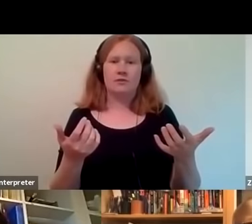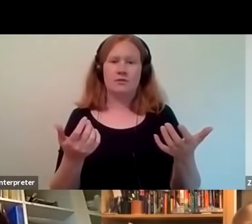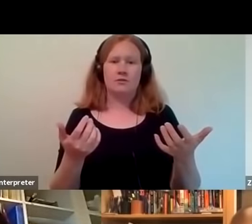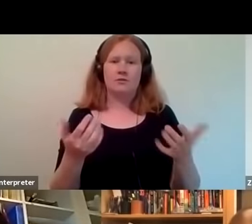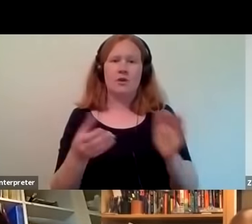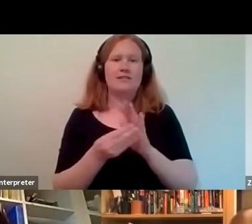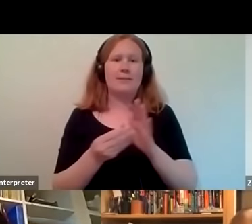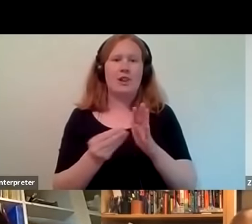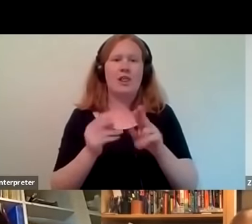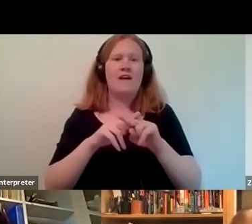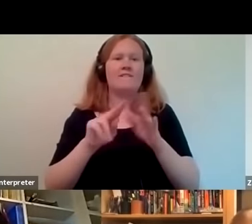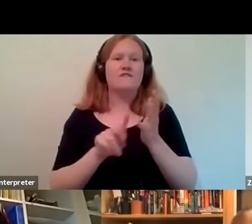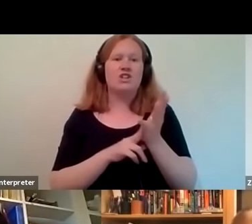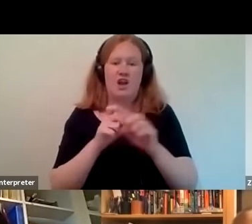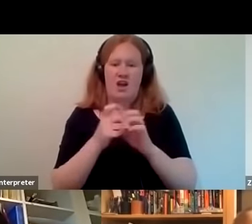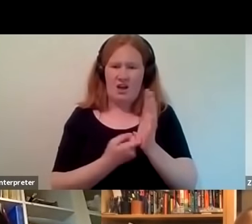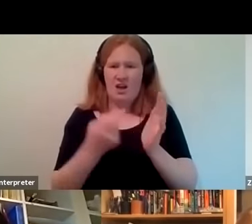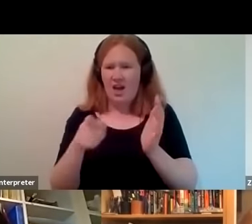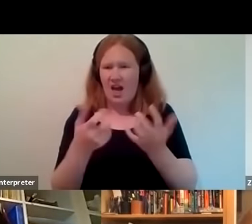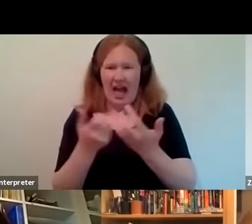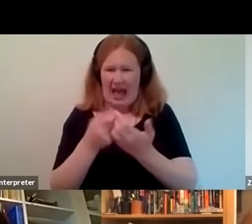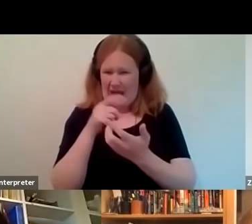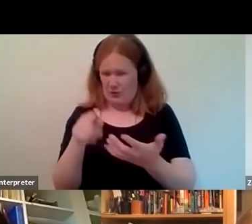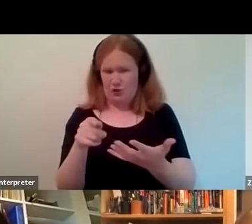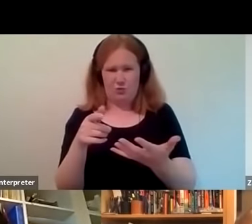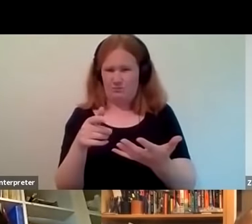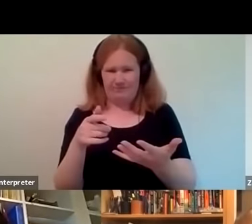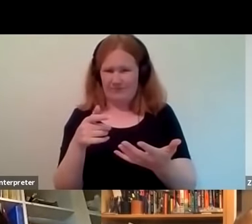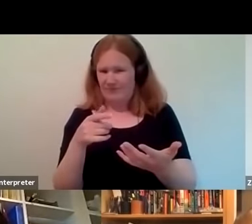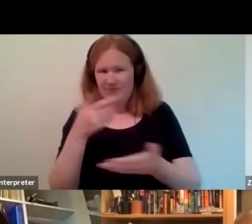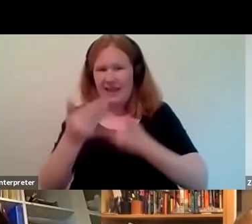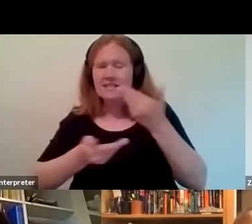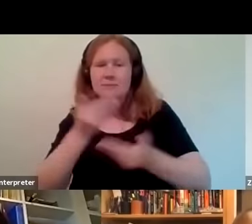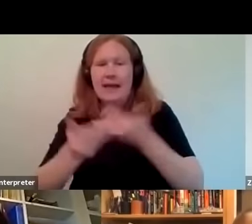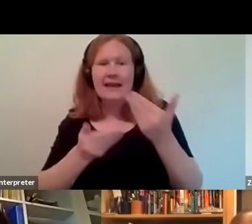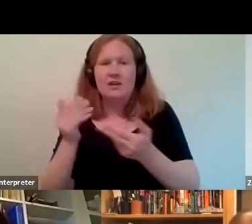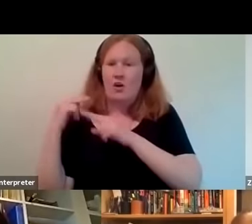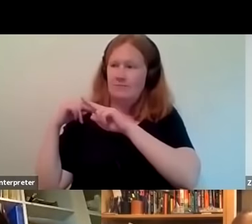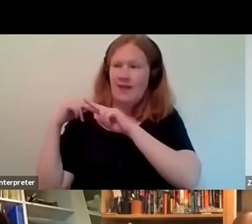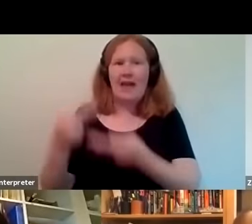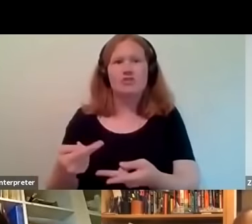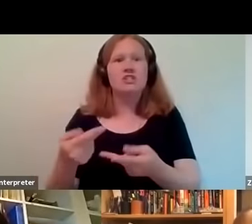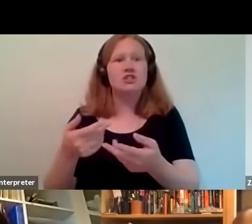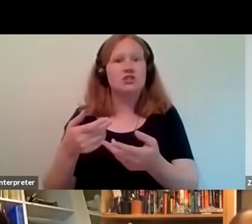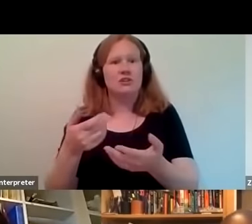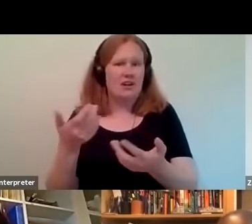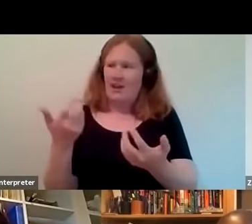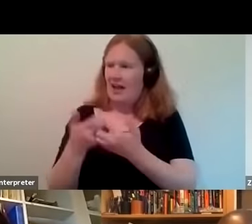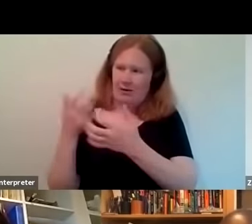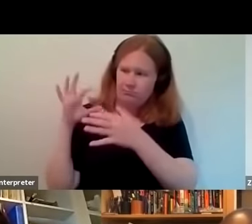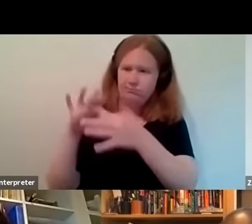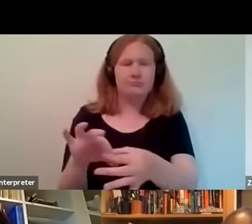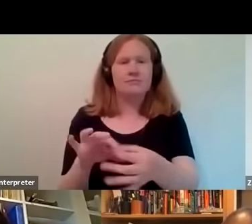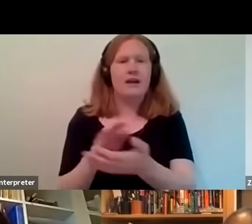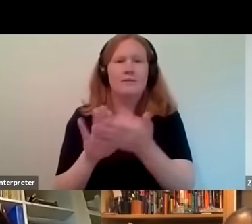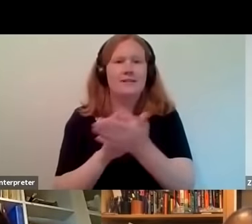for example um how do you respond to a heritage call um and these connections are not hardwired